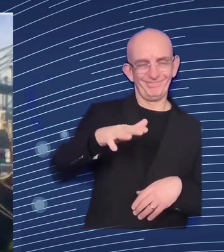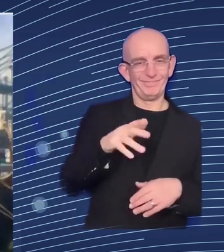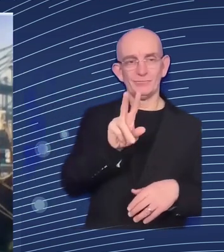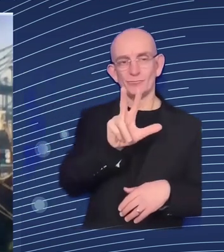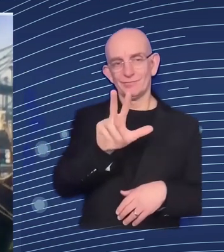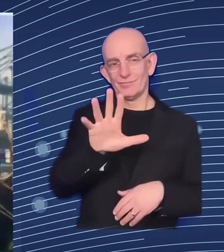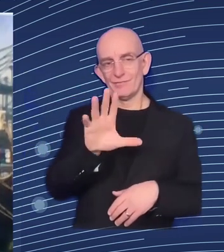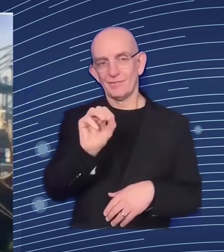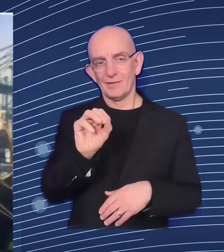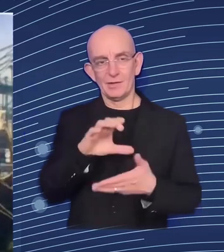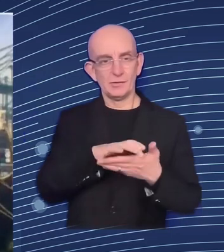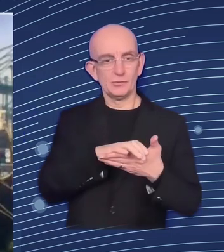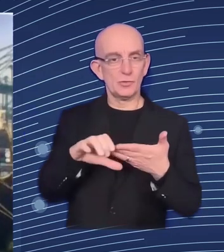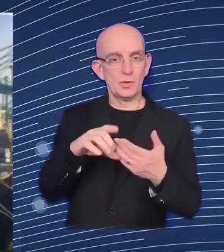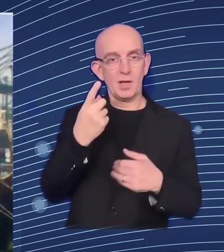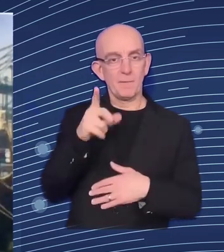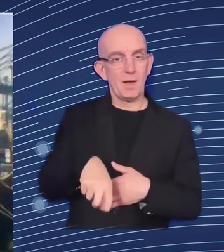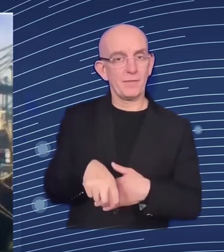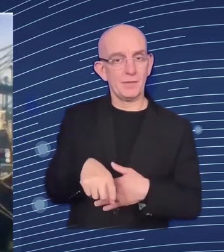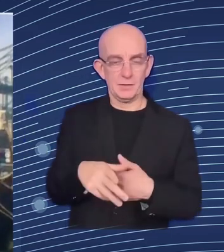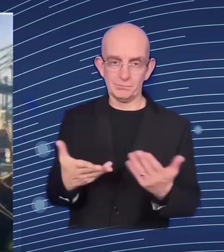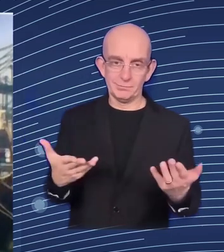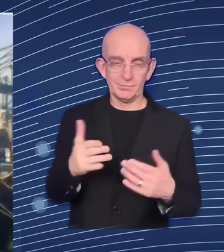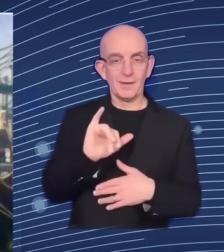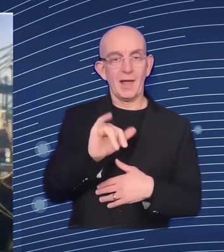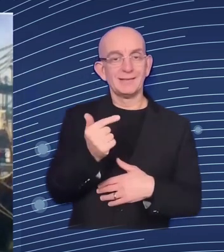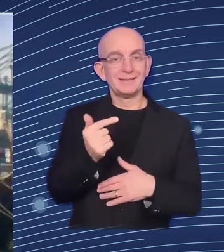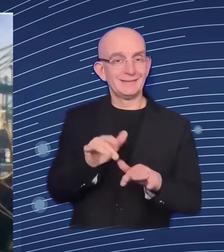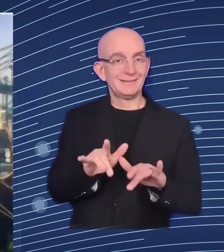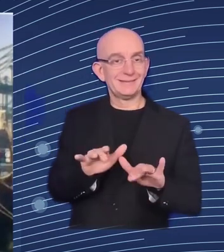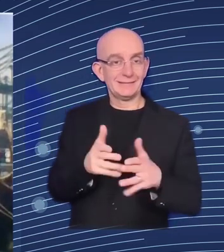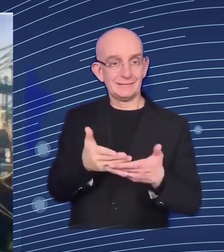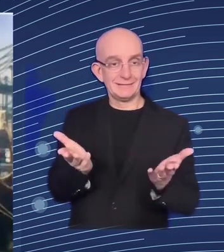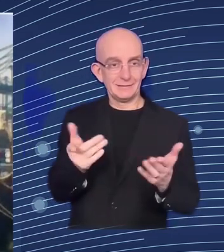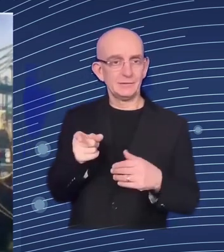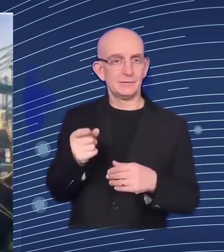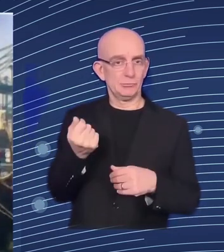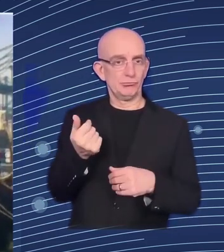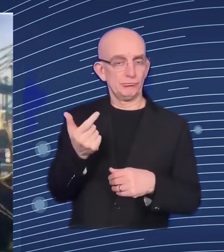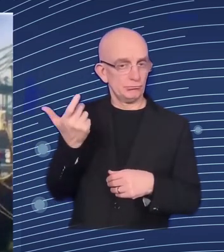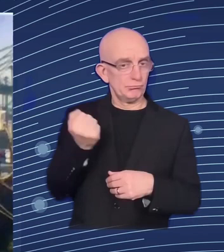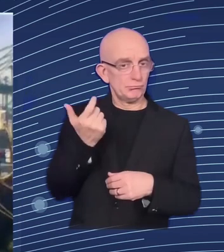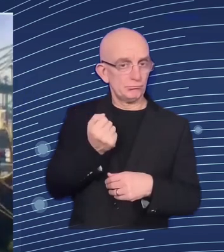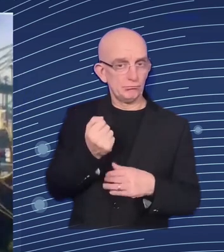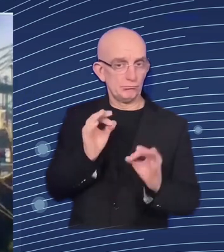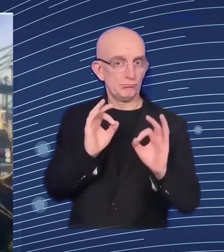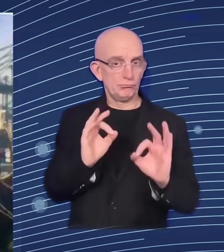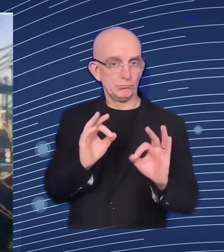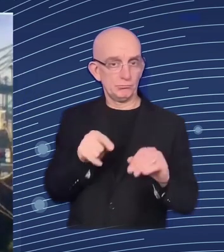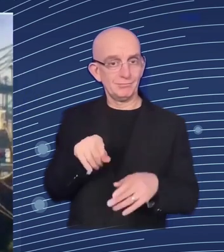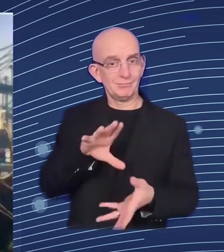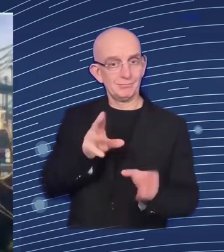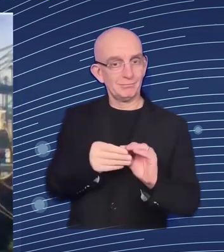well paid the average salary is 2 600 and about more than same seven times the the